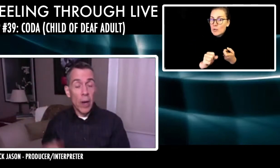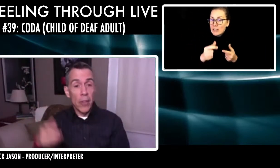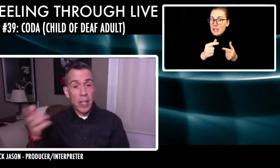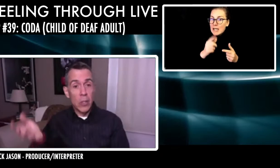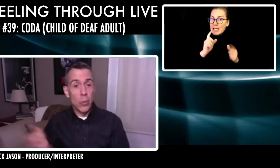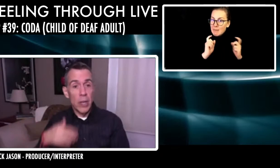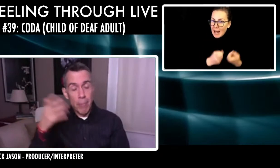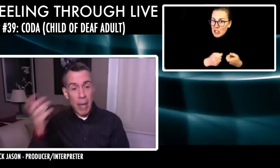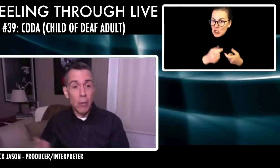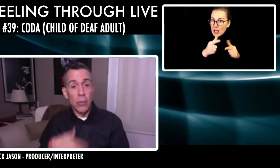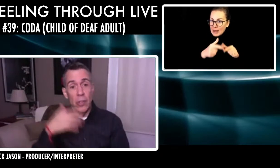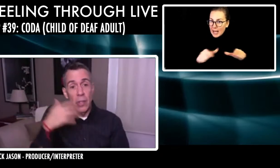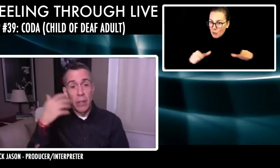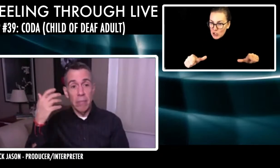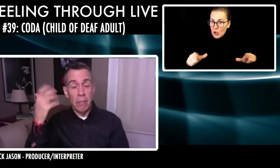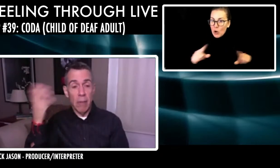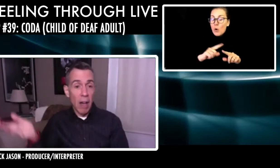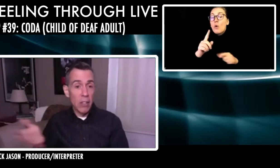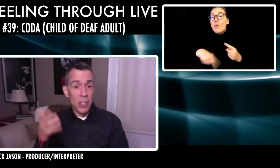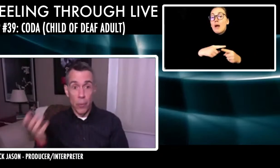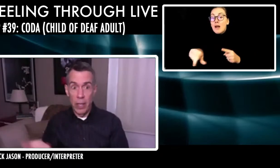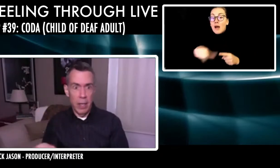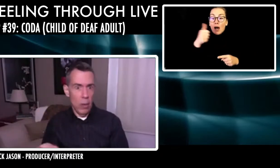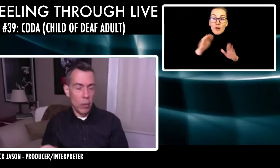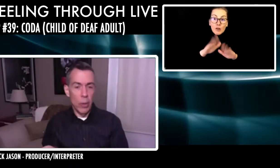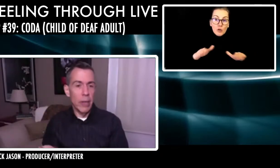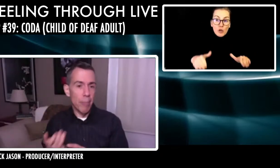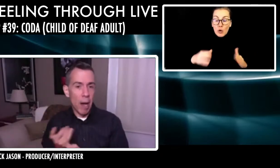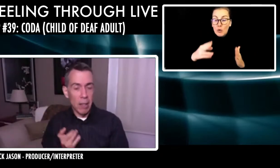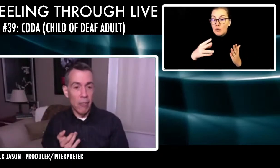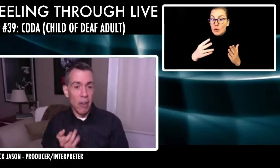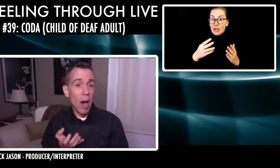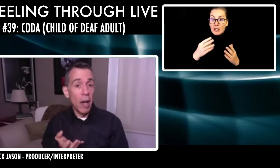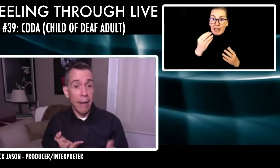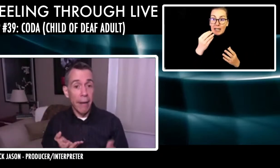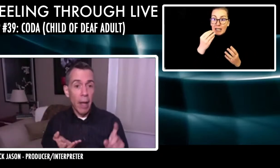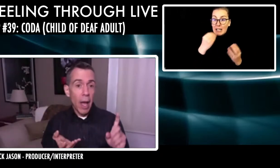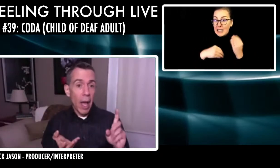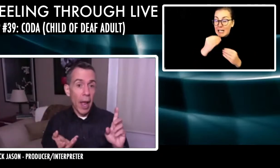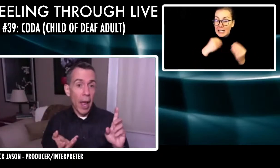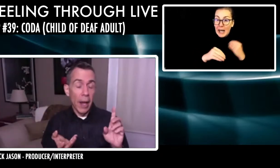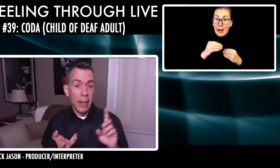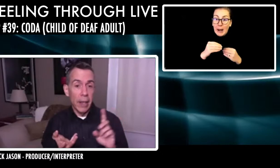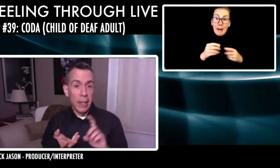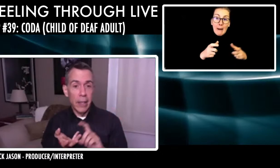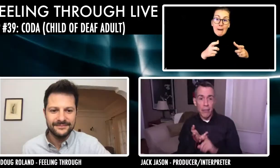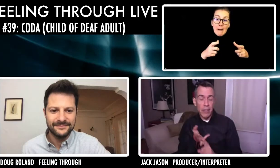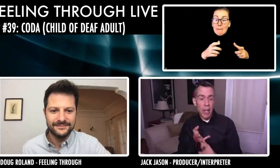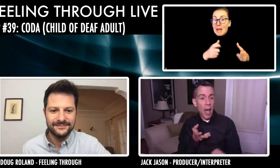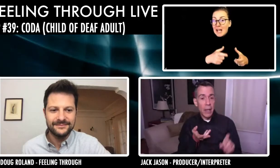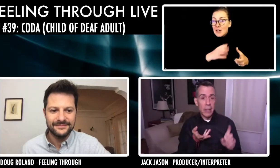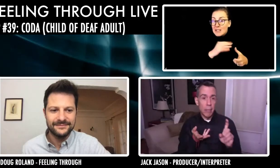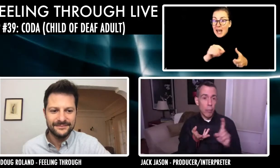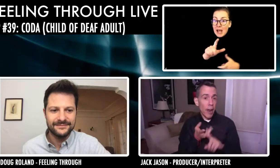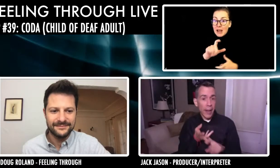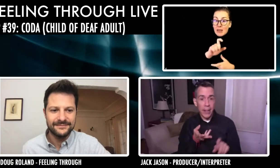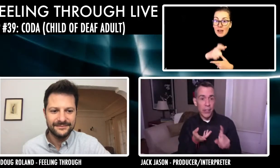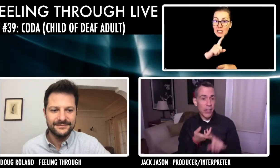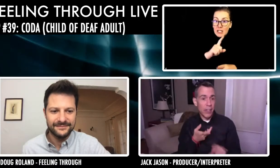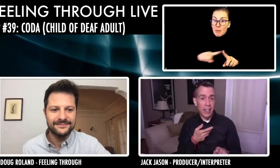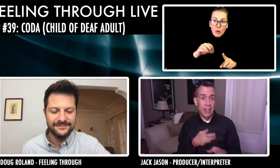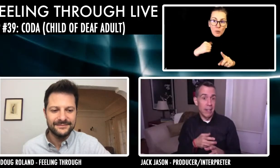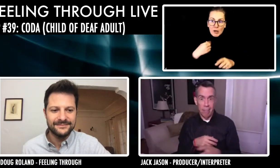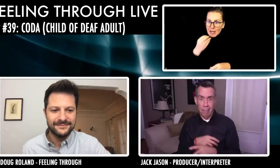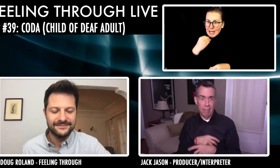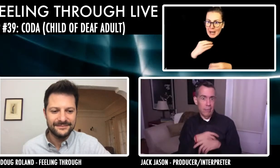when other kids were eating bagels and lox and stuff, we didn't know it. We were eating baklava and, and keftes and borekas